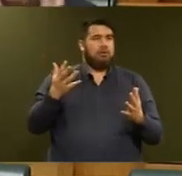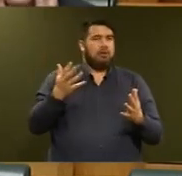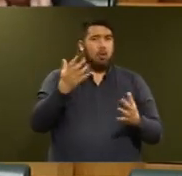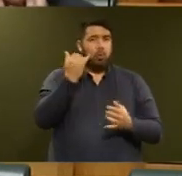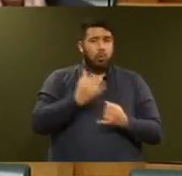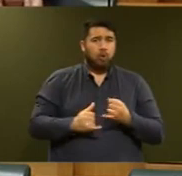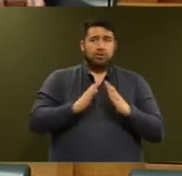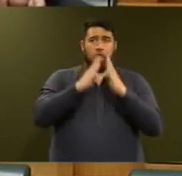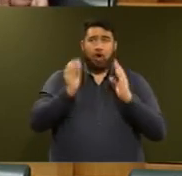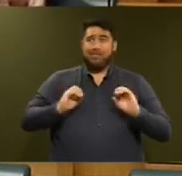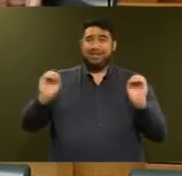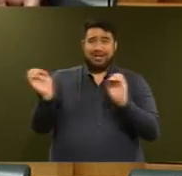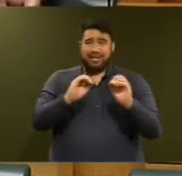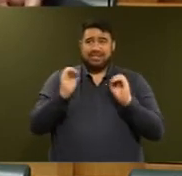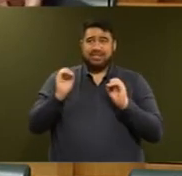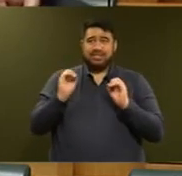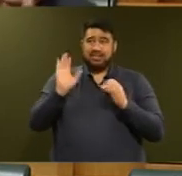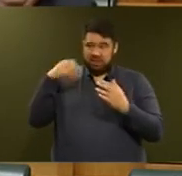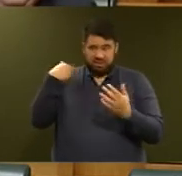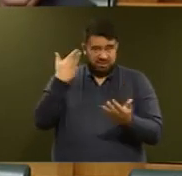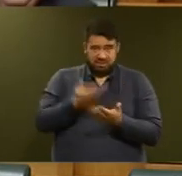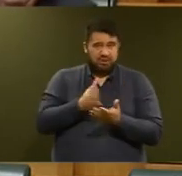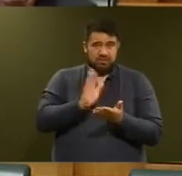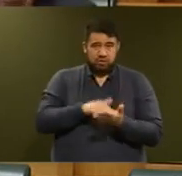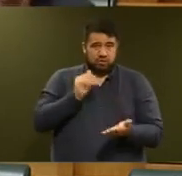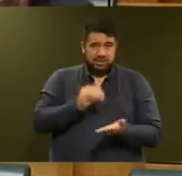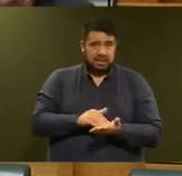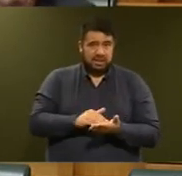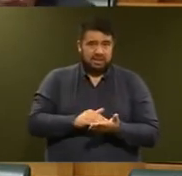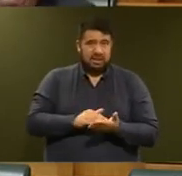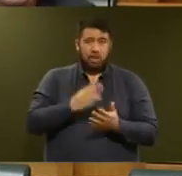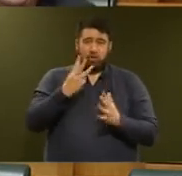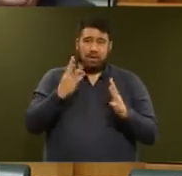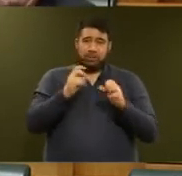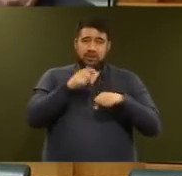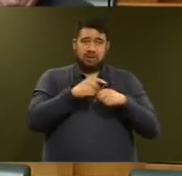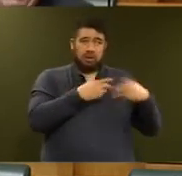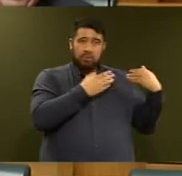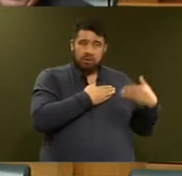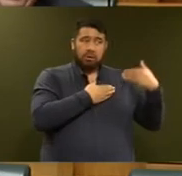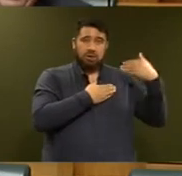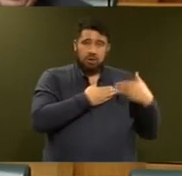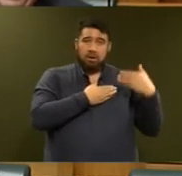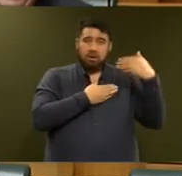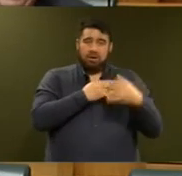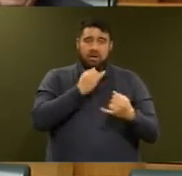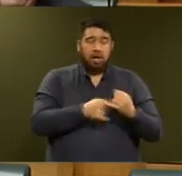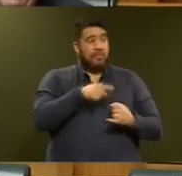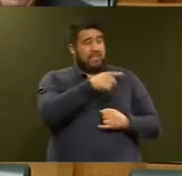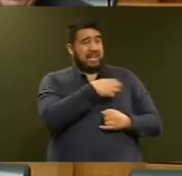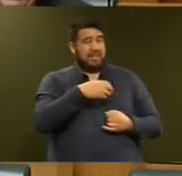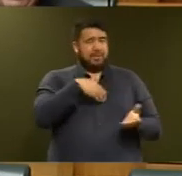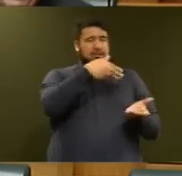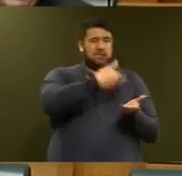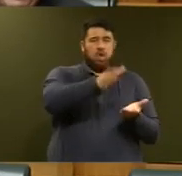homelessness in living memory for the last three winters and that government sold off state housing